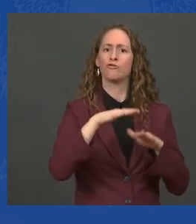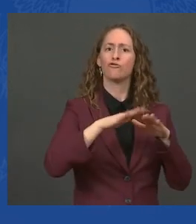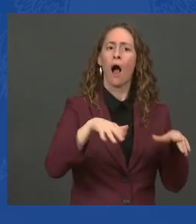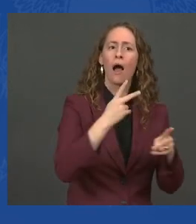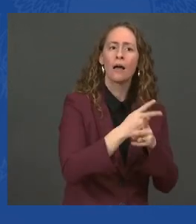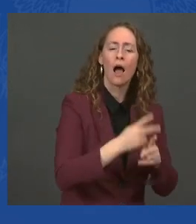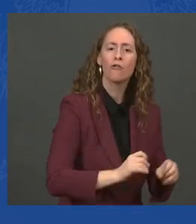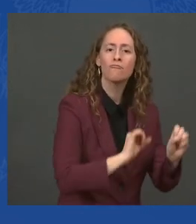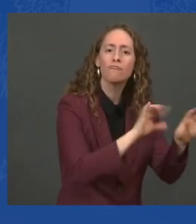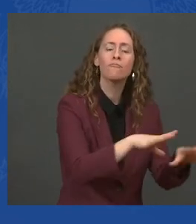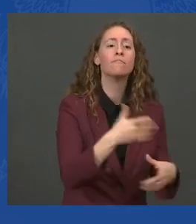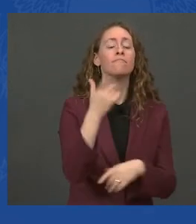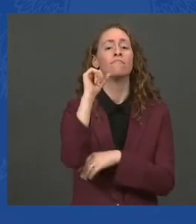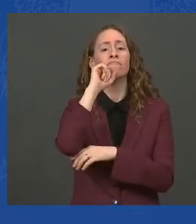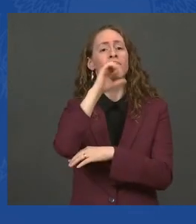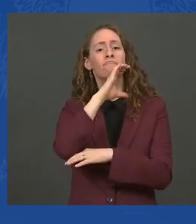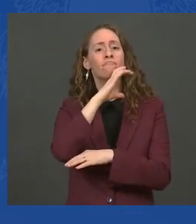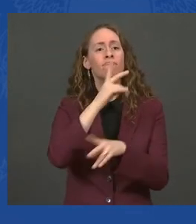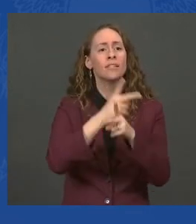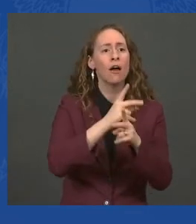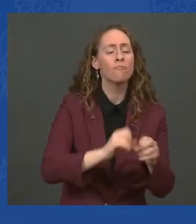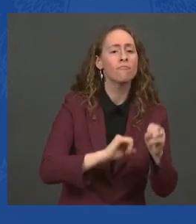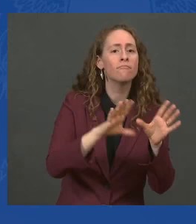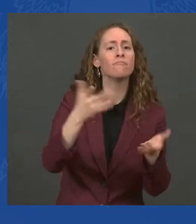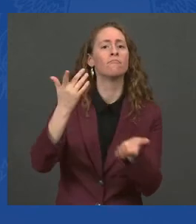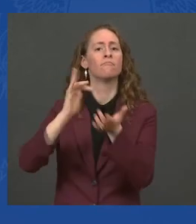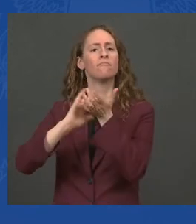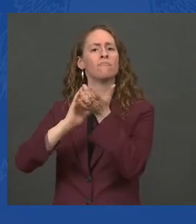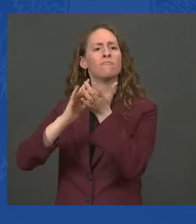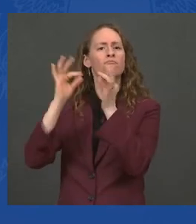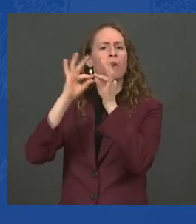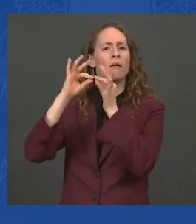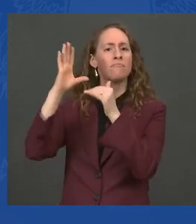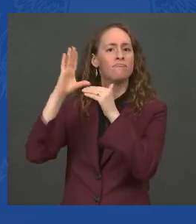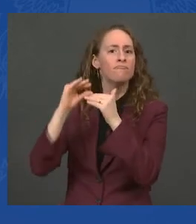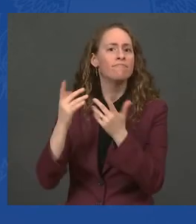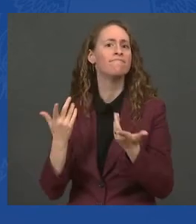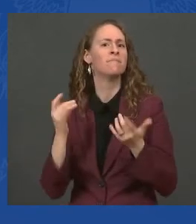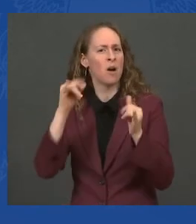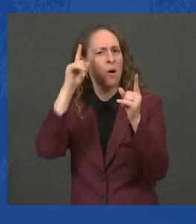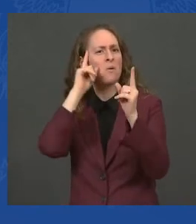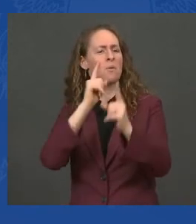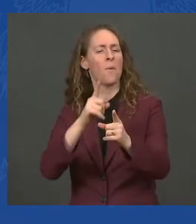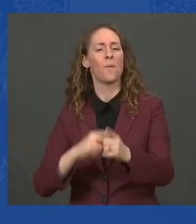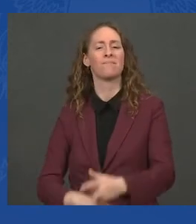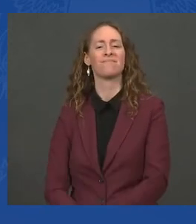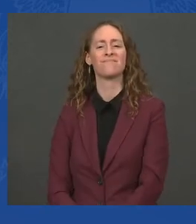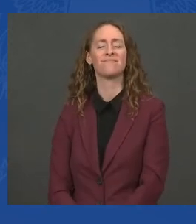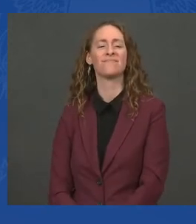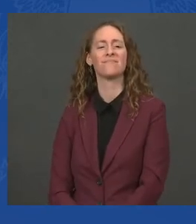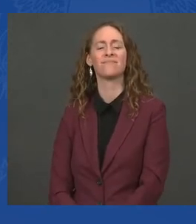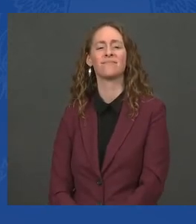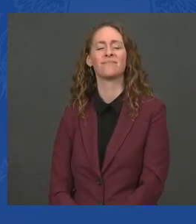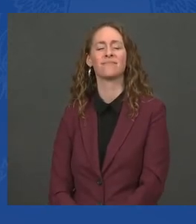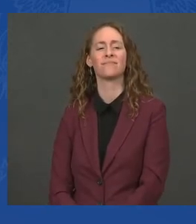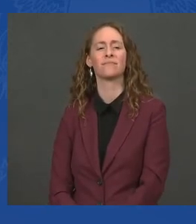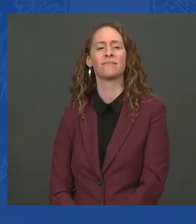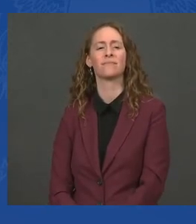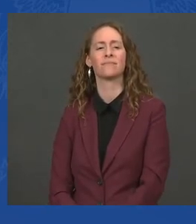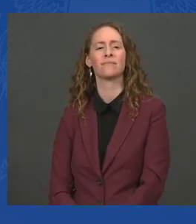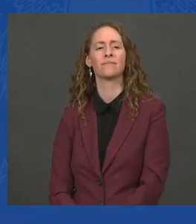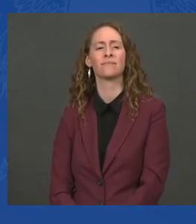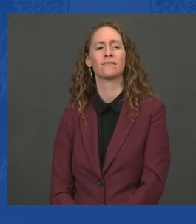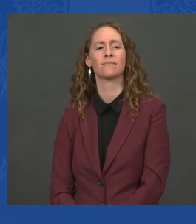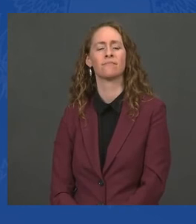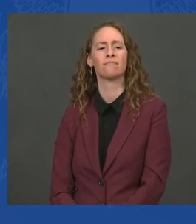In fact, a new independent analysis released this week showed that my plan would mean $7,400